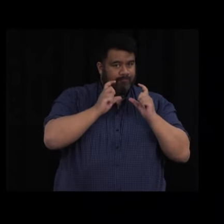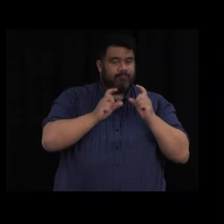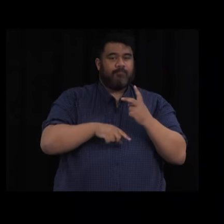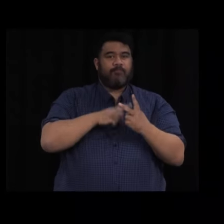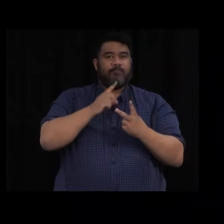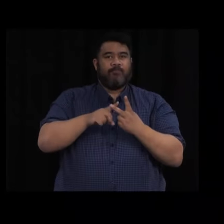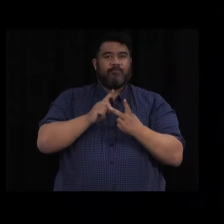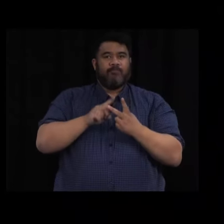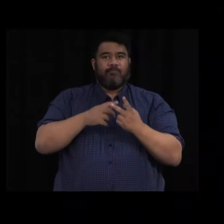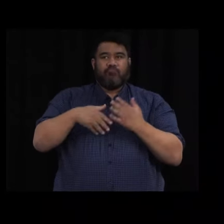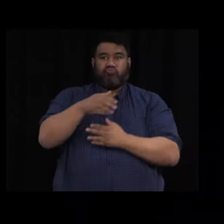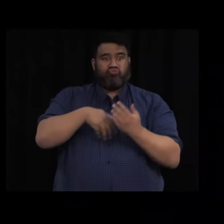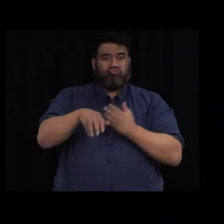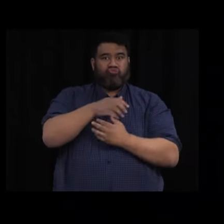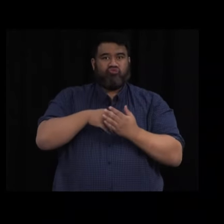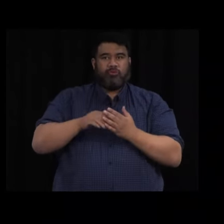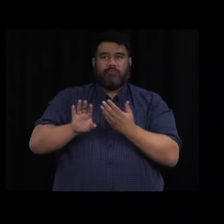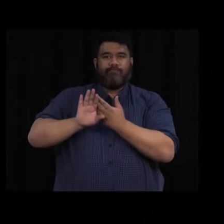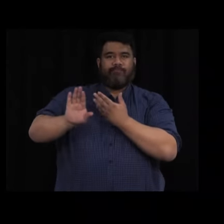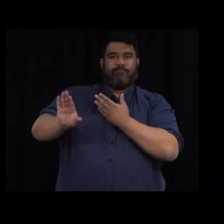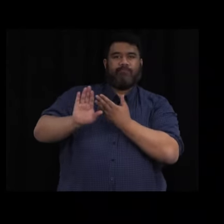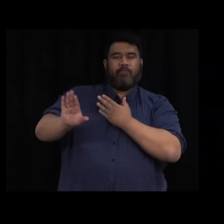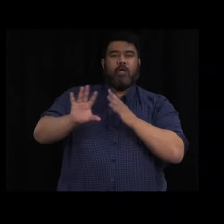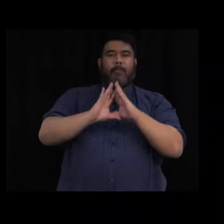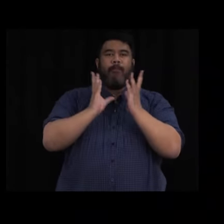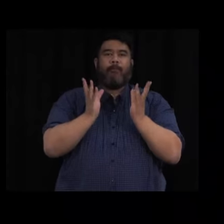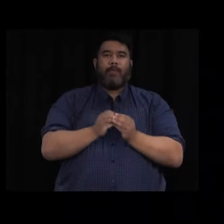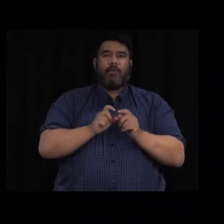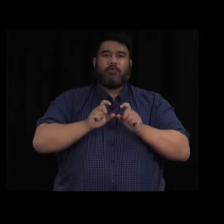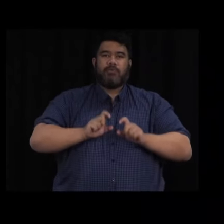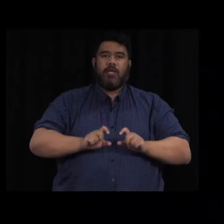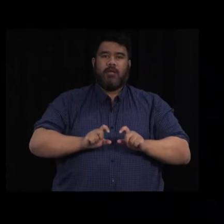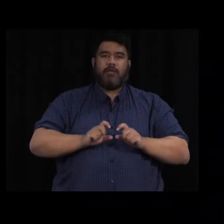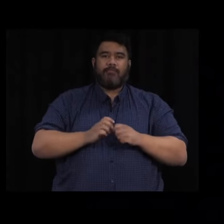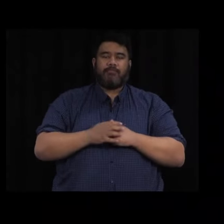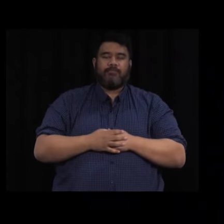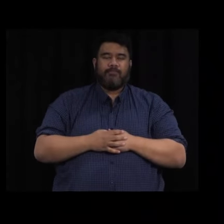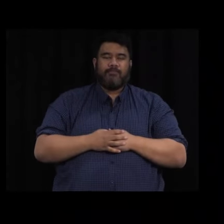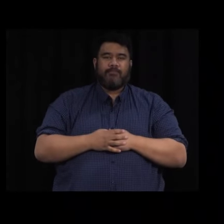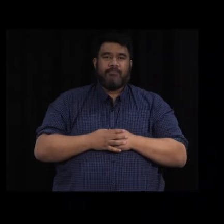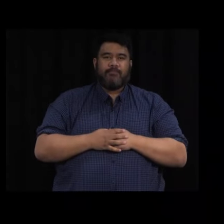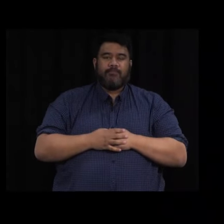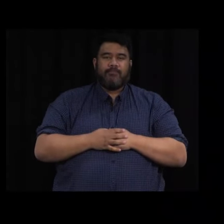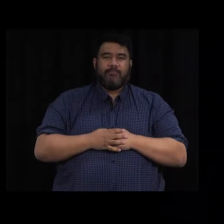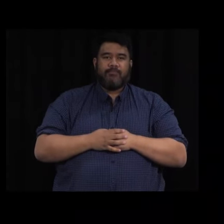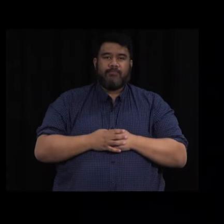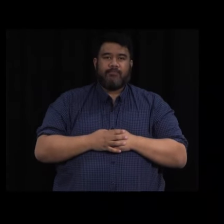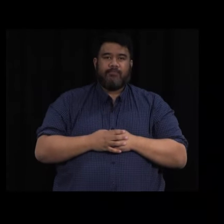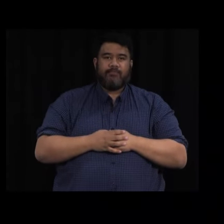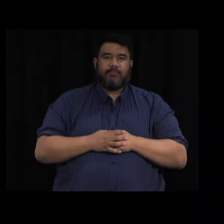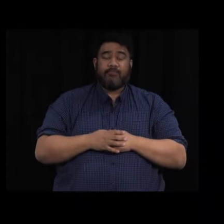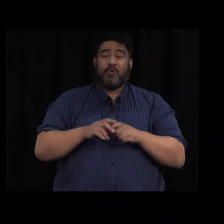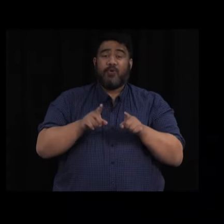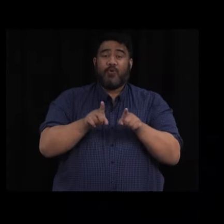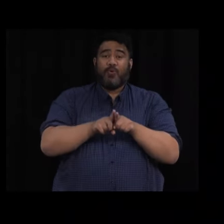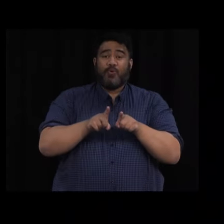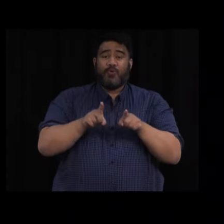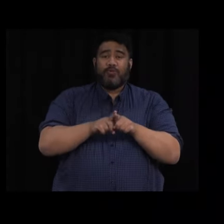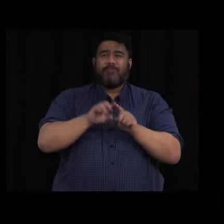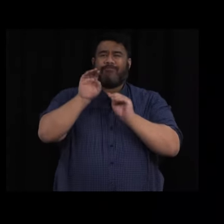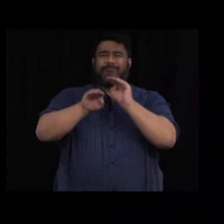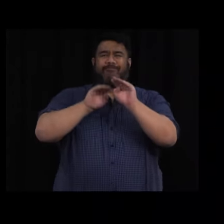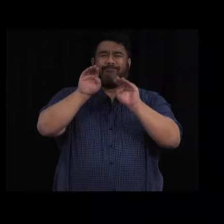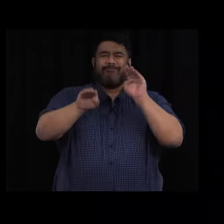minimising contact with others, staying in your bubble as much as possible. And alongside that, I want to make a call out to all